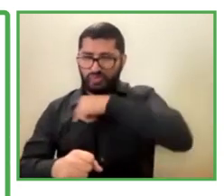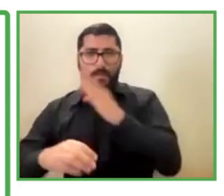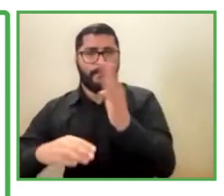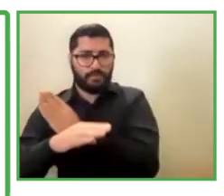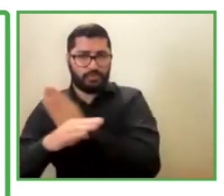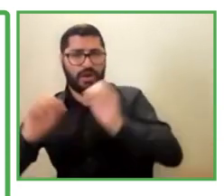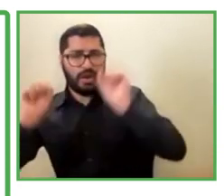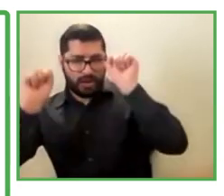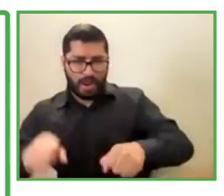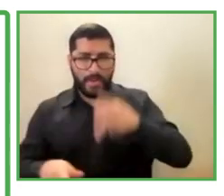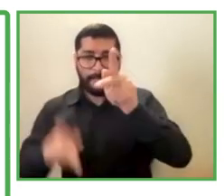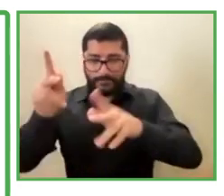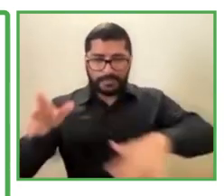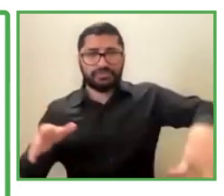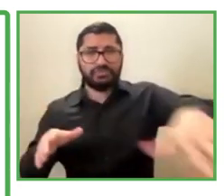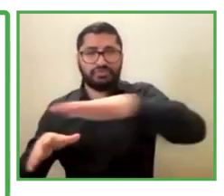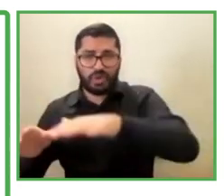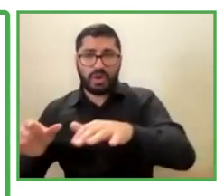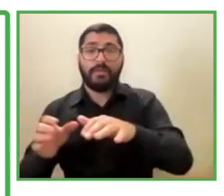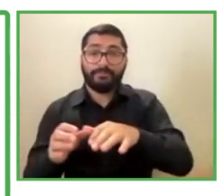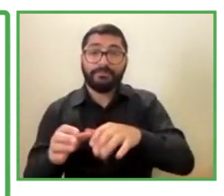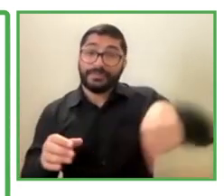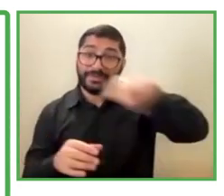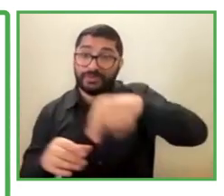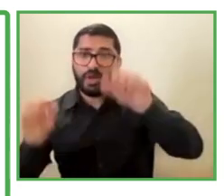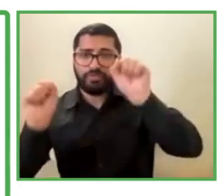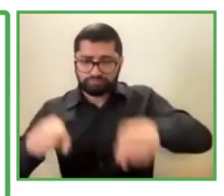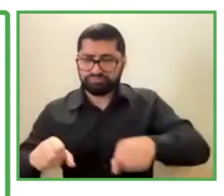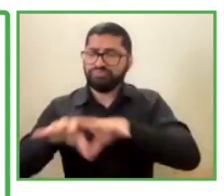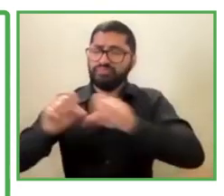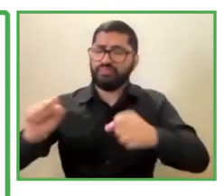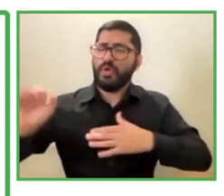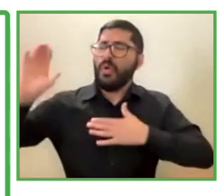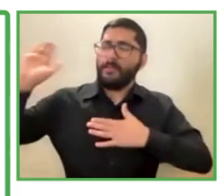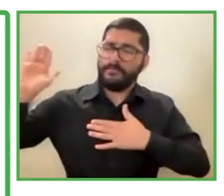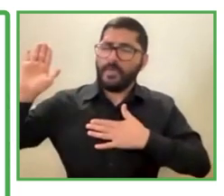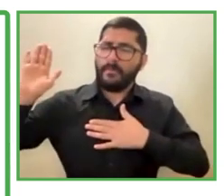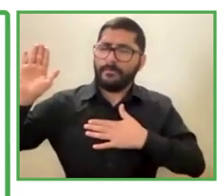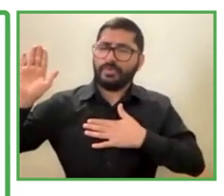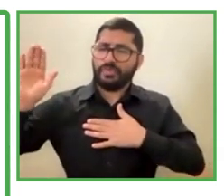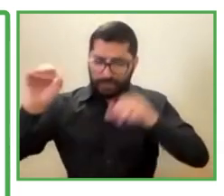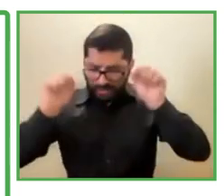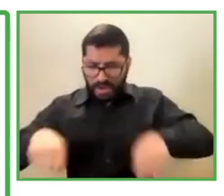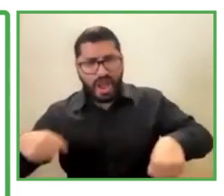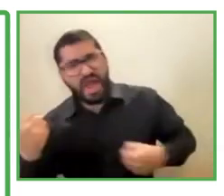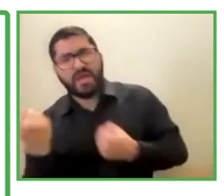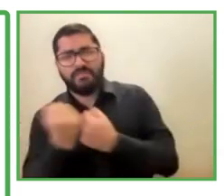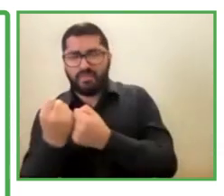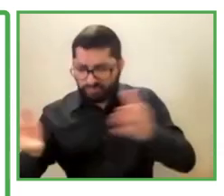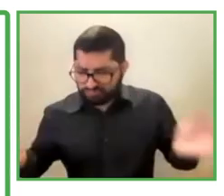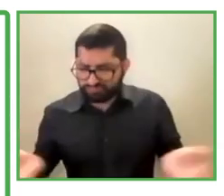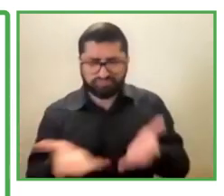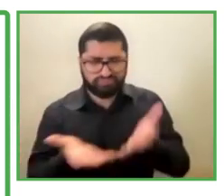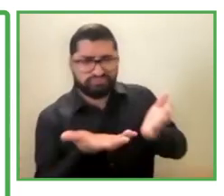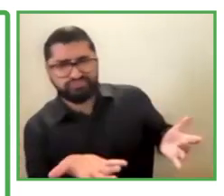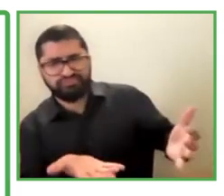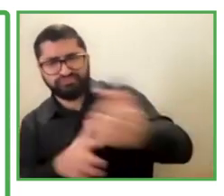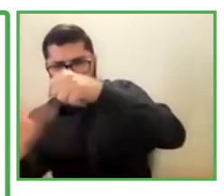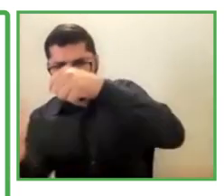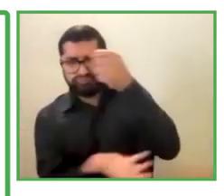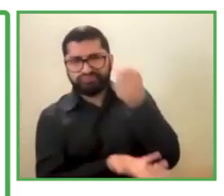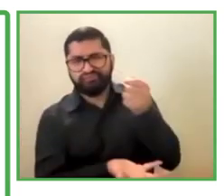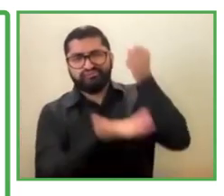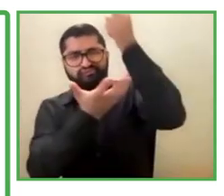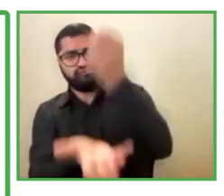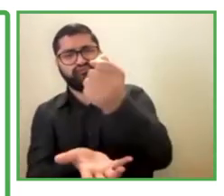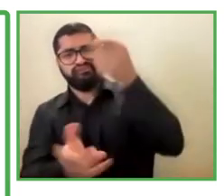workers, we are committed on supporting initiatives that are for gathering funds for the organizations that